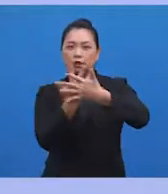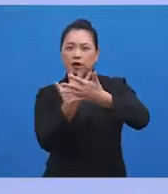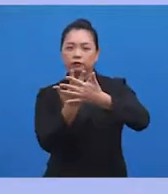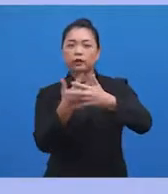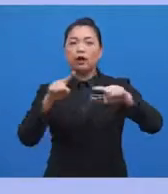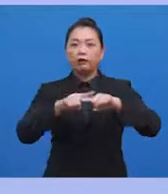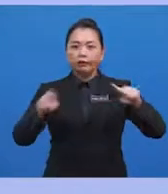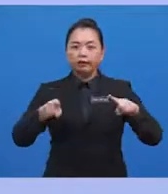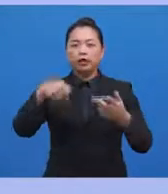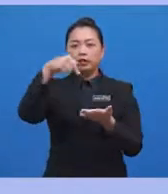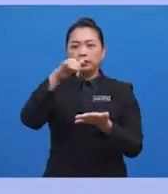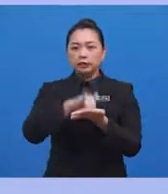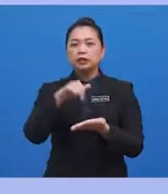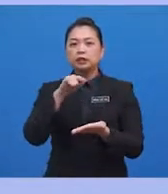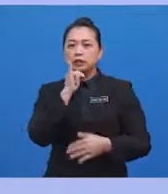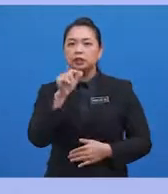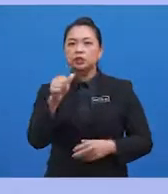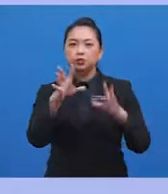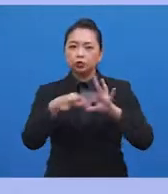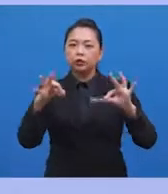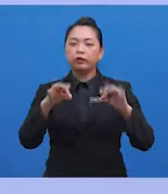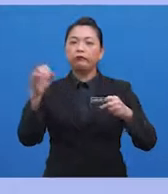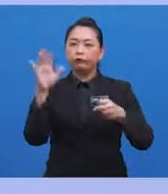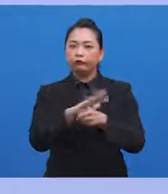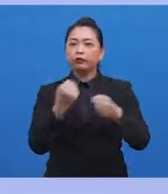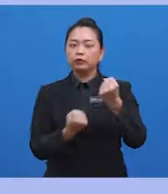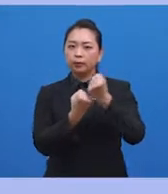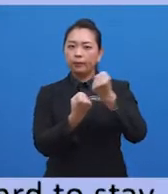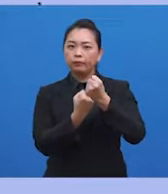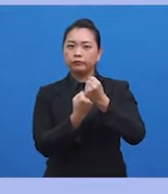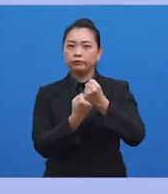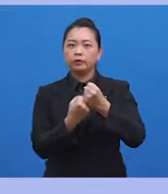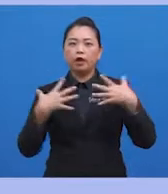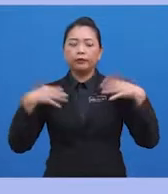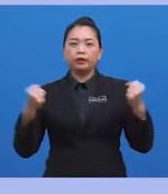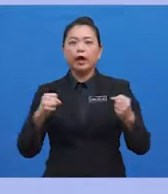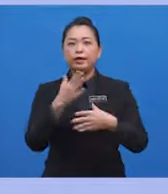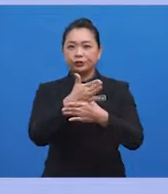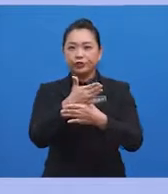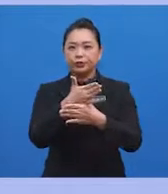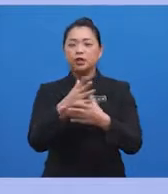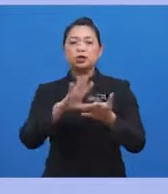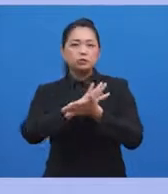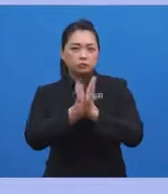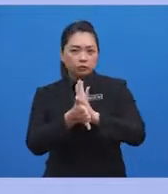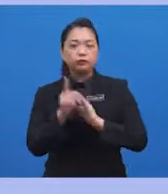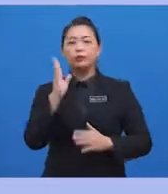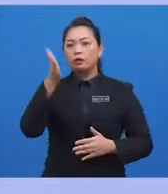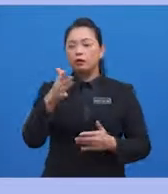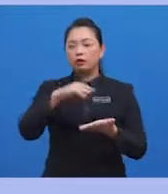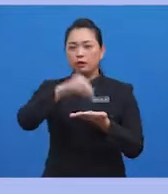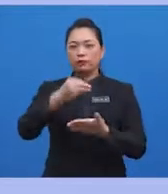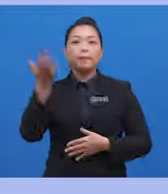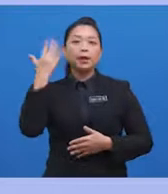However, this is a story of hope, of support, and of recovery. I share this intimate tale so that you will learn from past